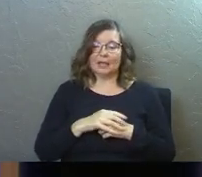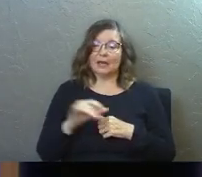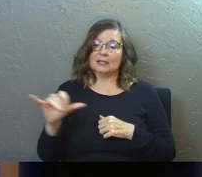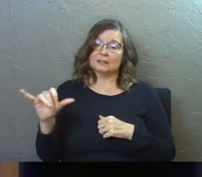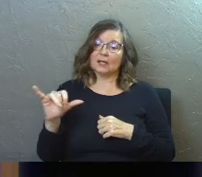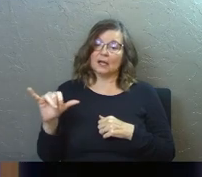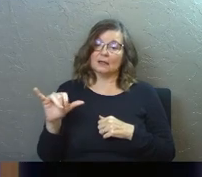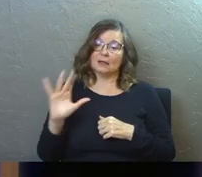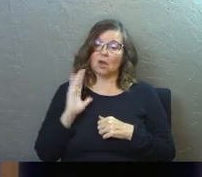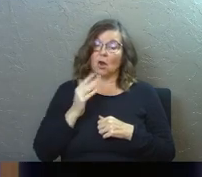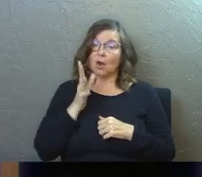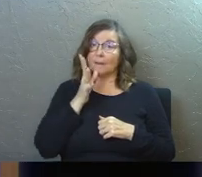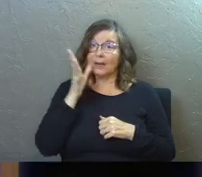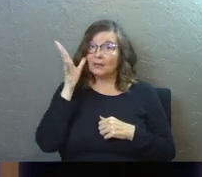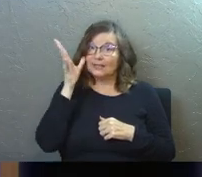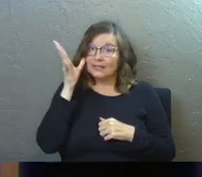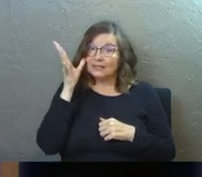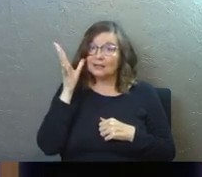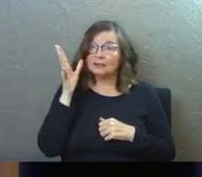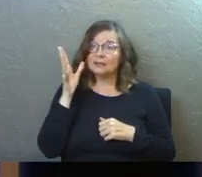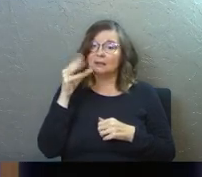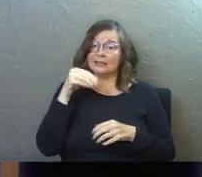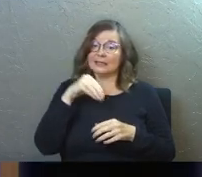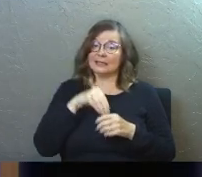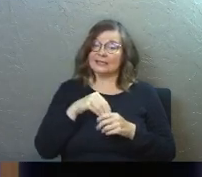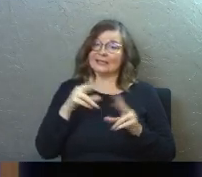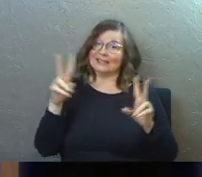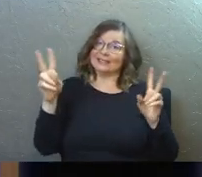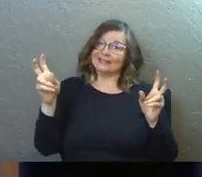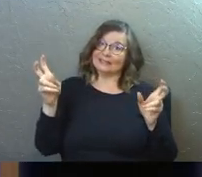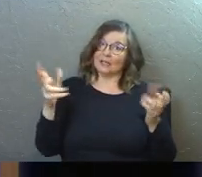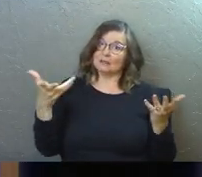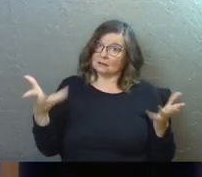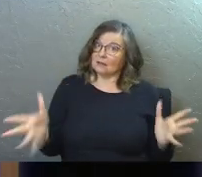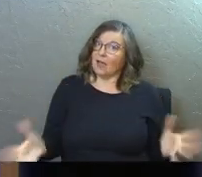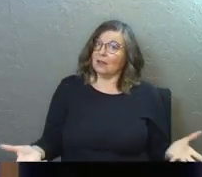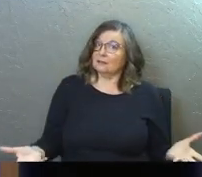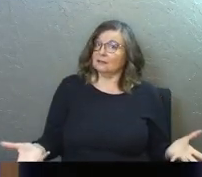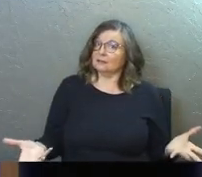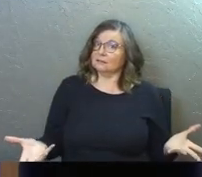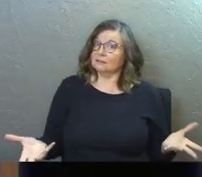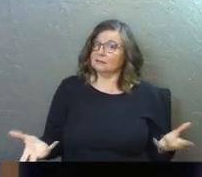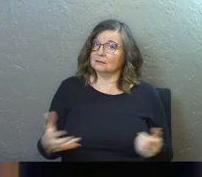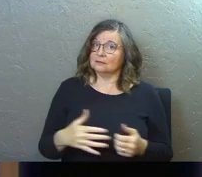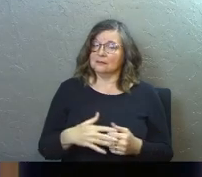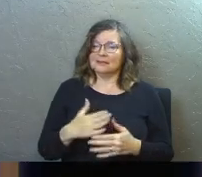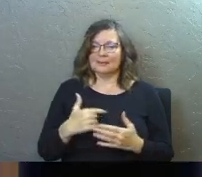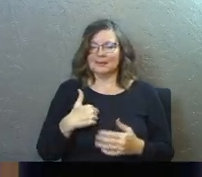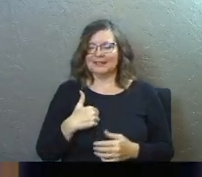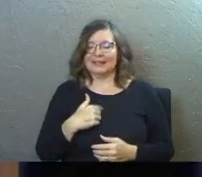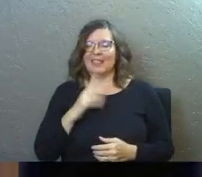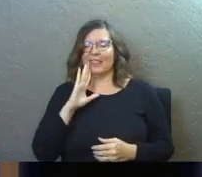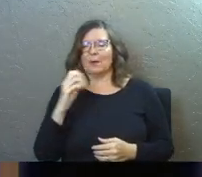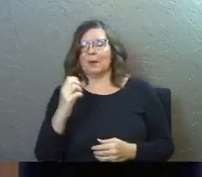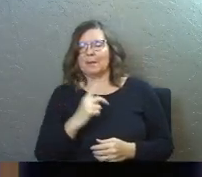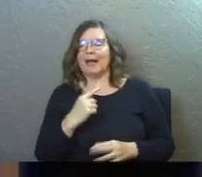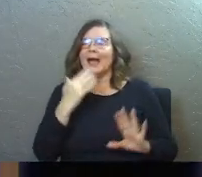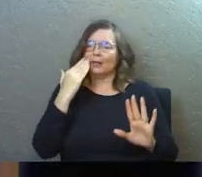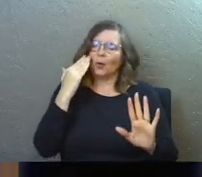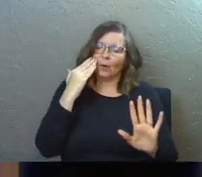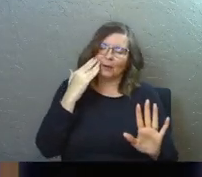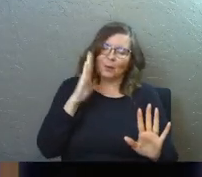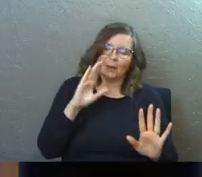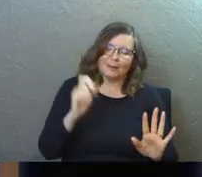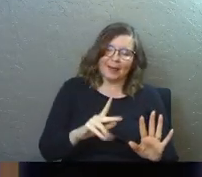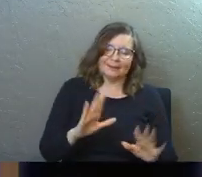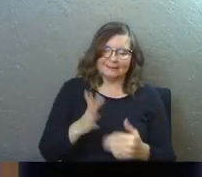And it's like our parenting is in a sense done. And some of you guys are like, they're going to come back. I know,